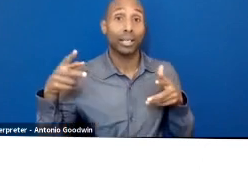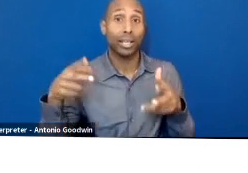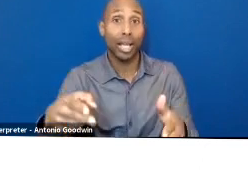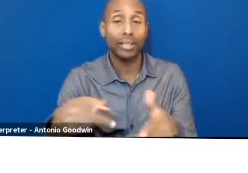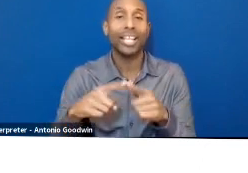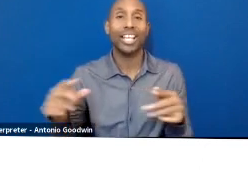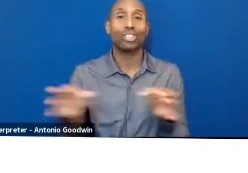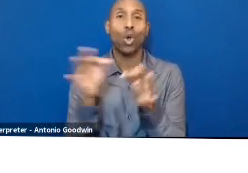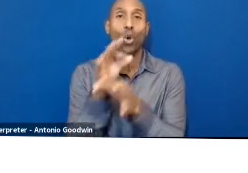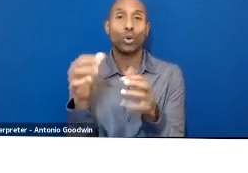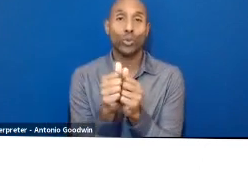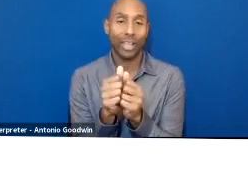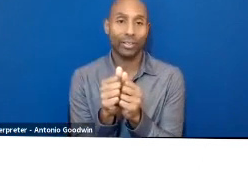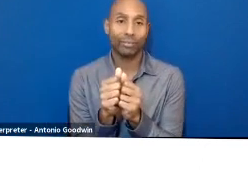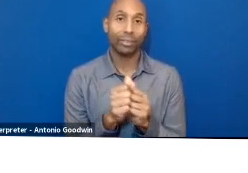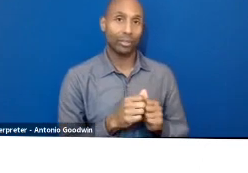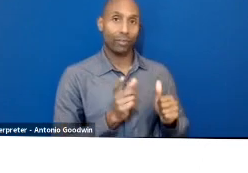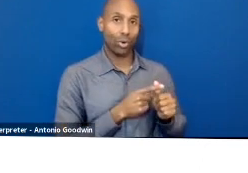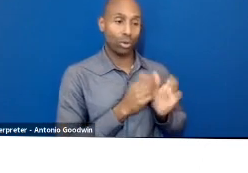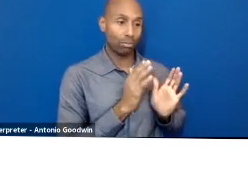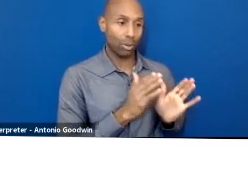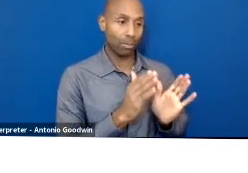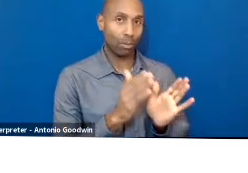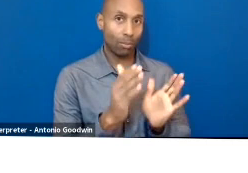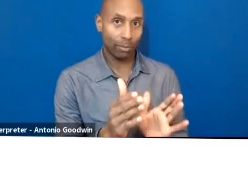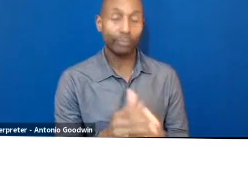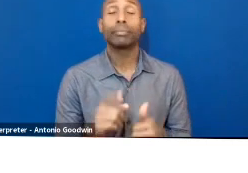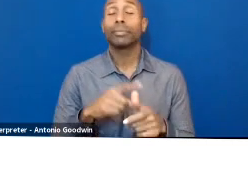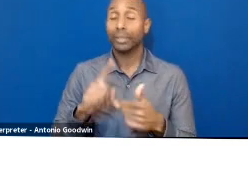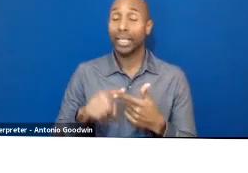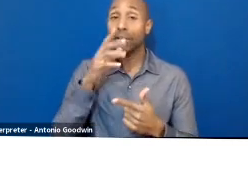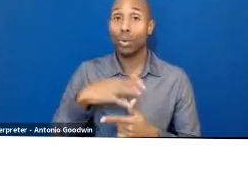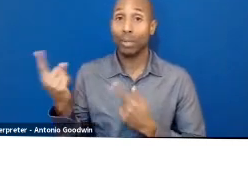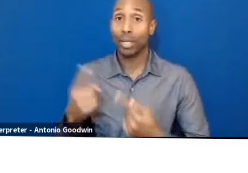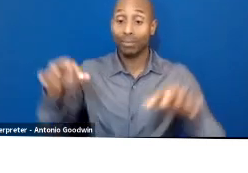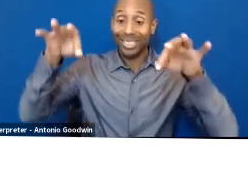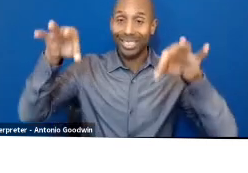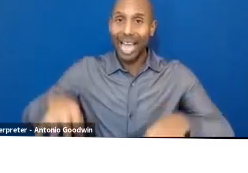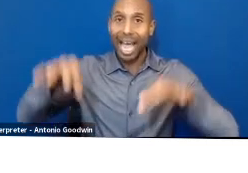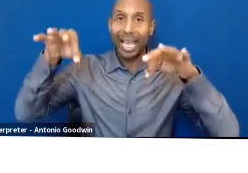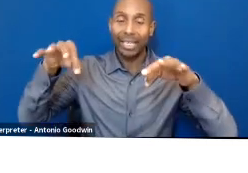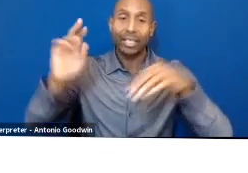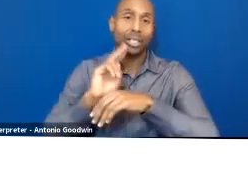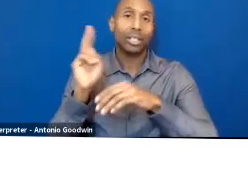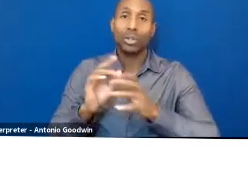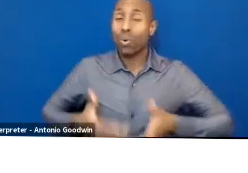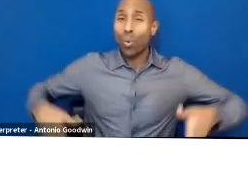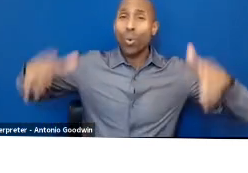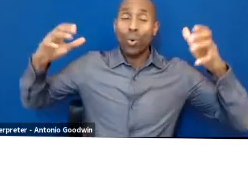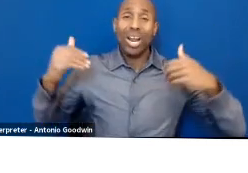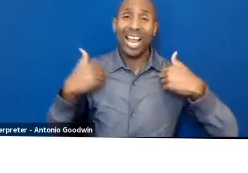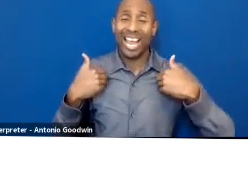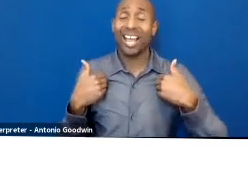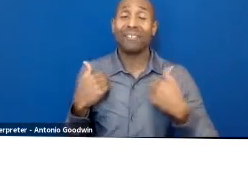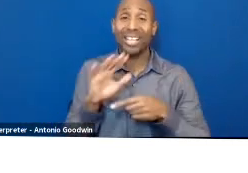After that first initial two stages of the process, the women would come and dye the fabric in baths of leaves and branches,